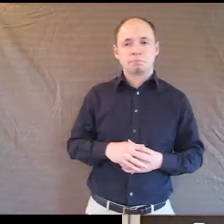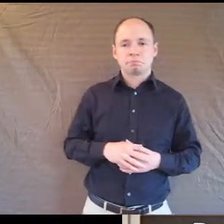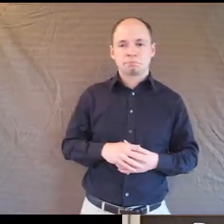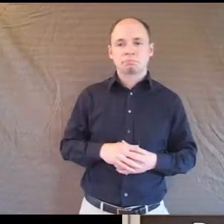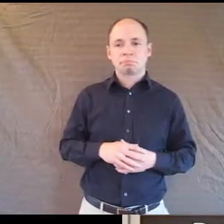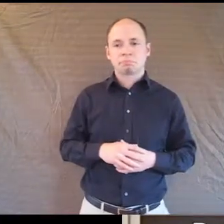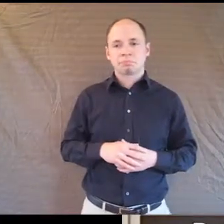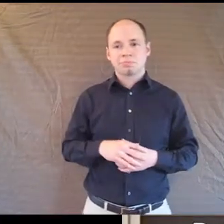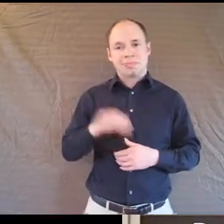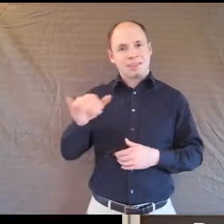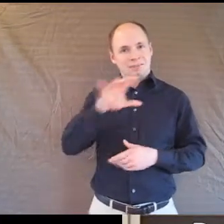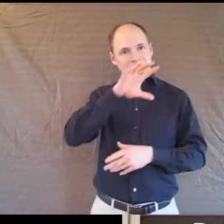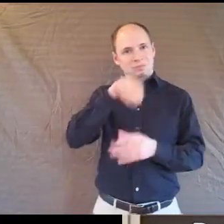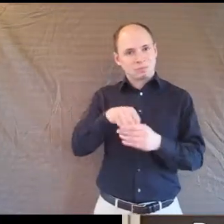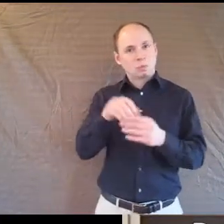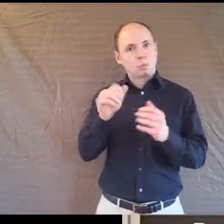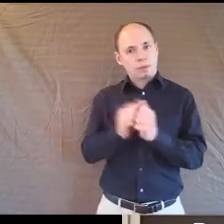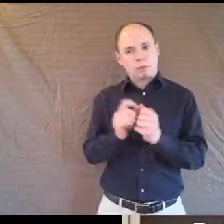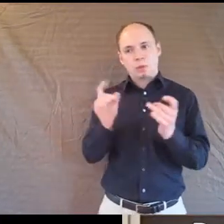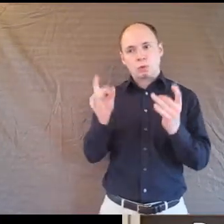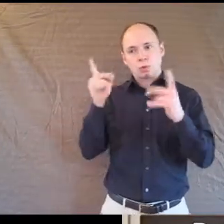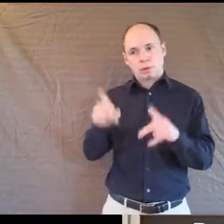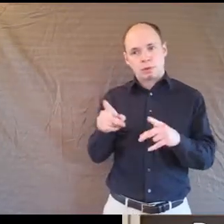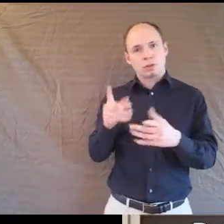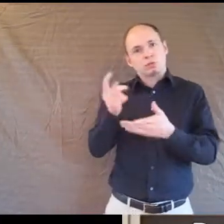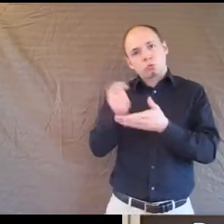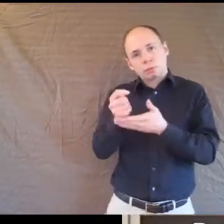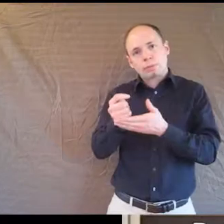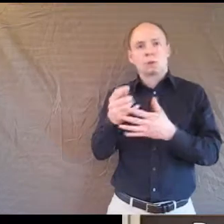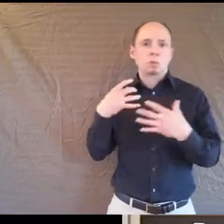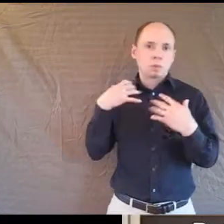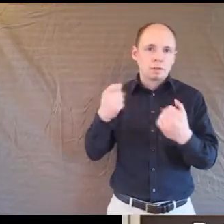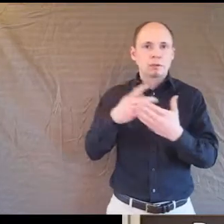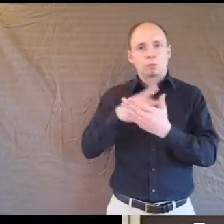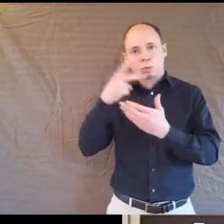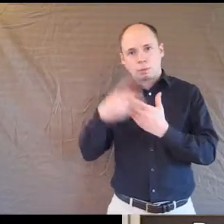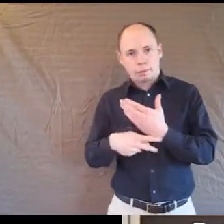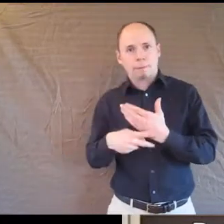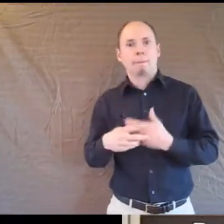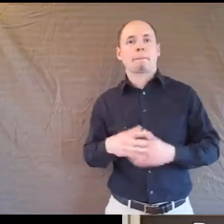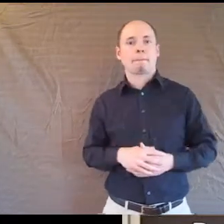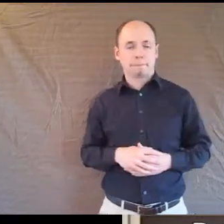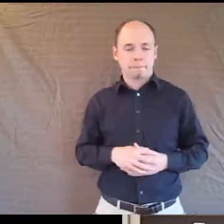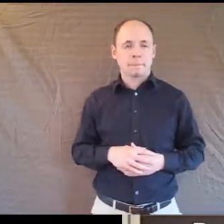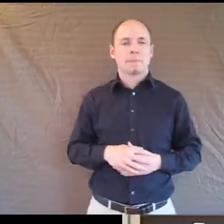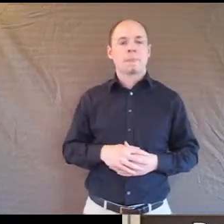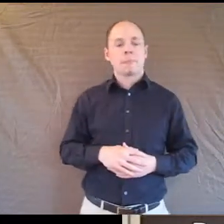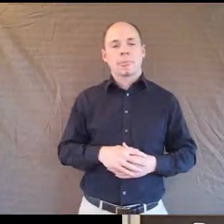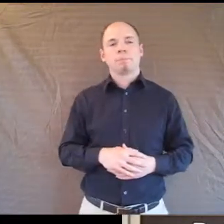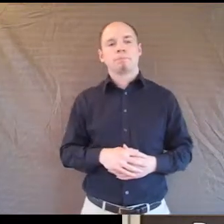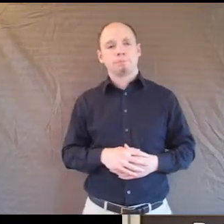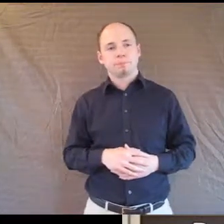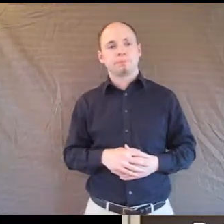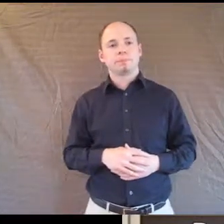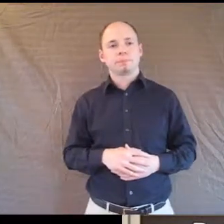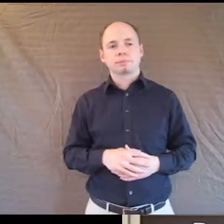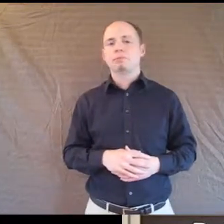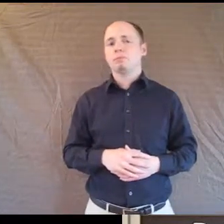happened to them as a part of a trauma treatment, trauma recovery program. And